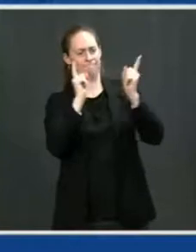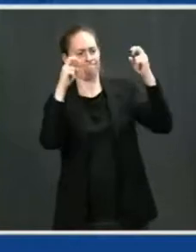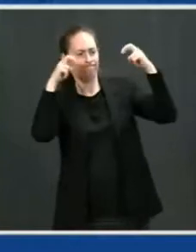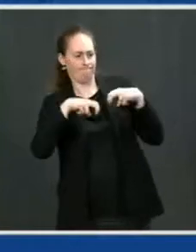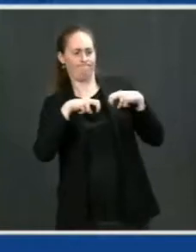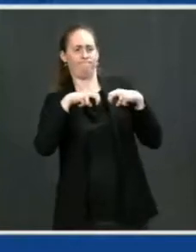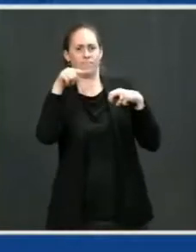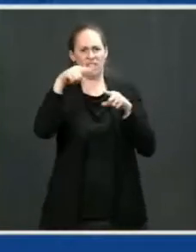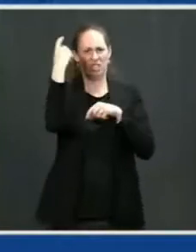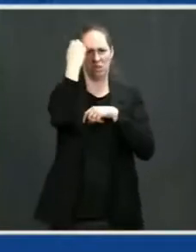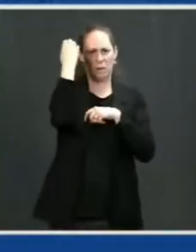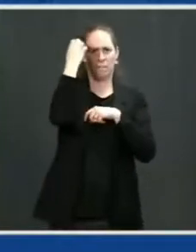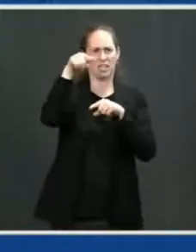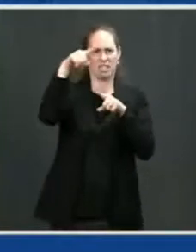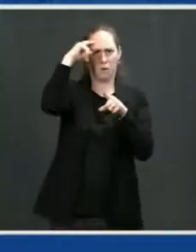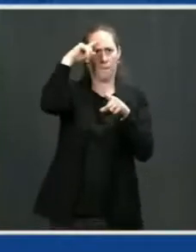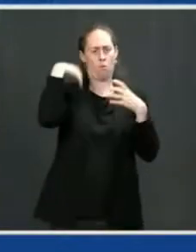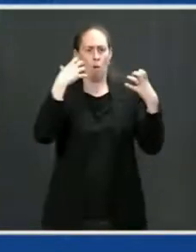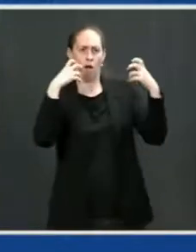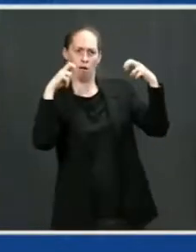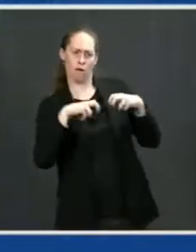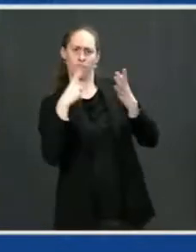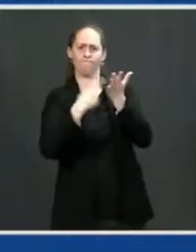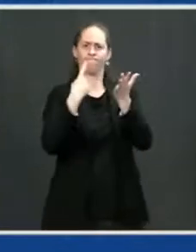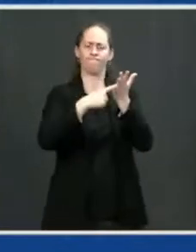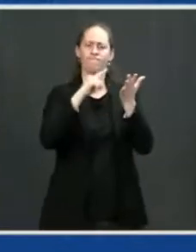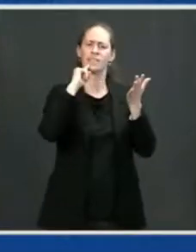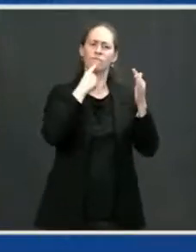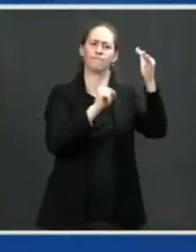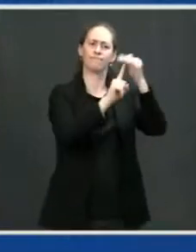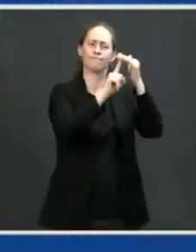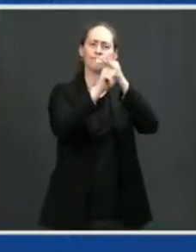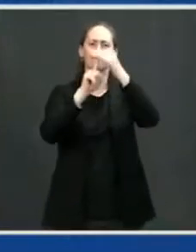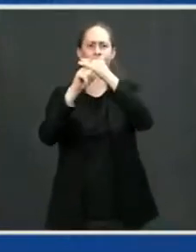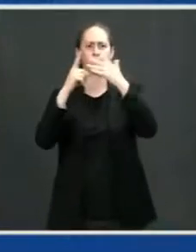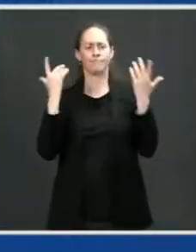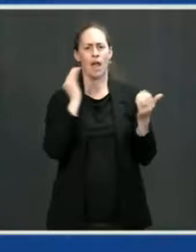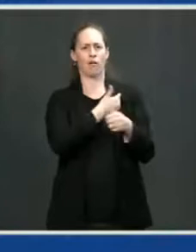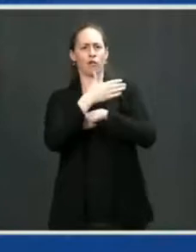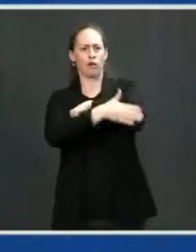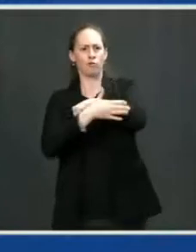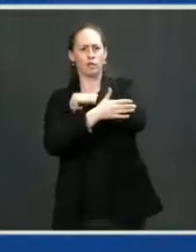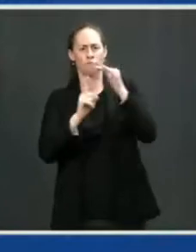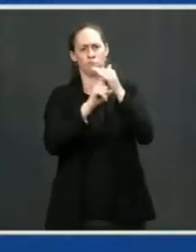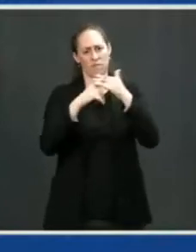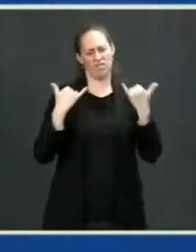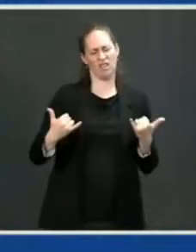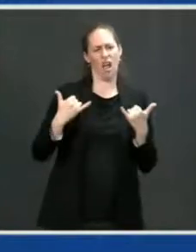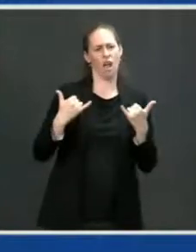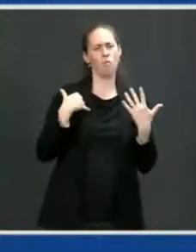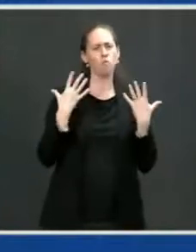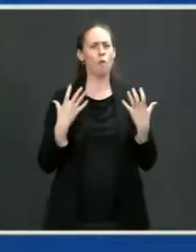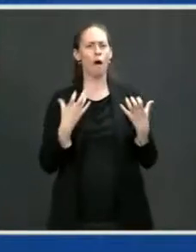range of issues facing both of our countries. Our teams are discussing that possibility right now. And out of that